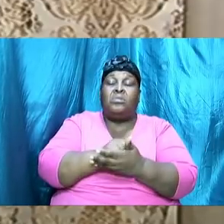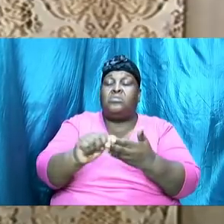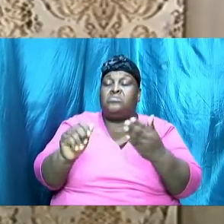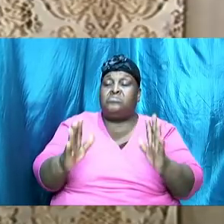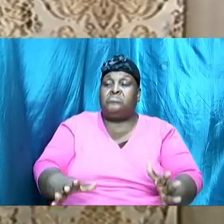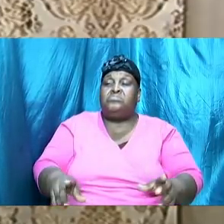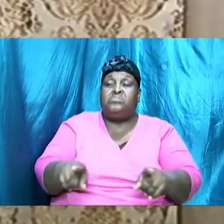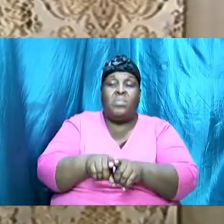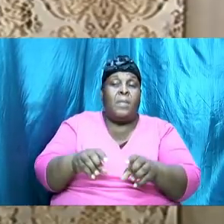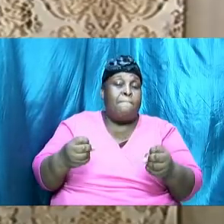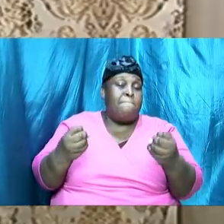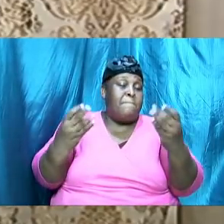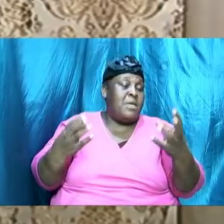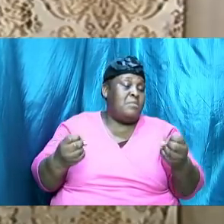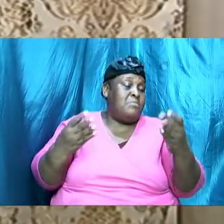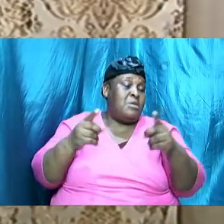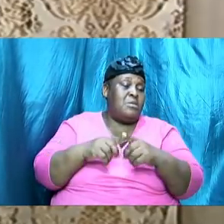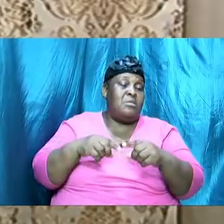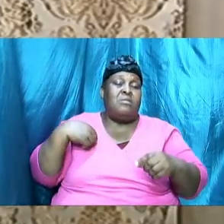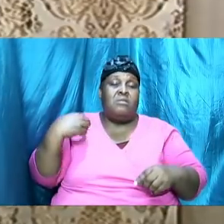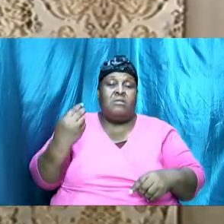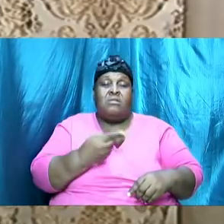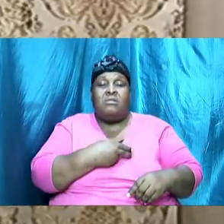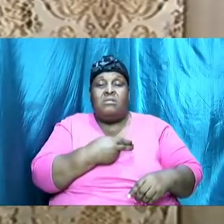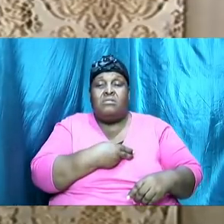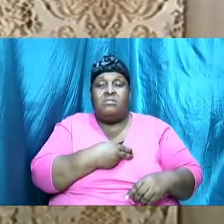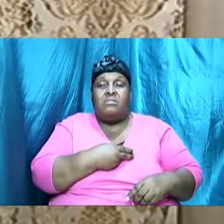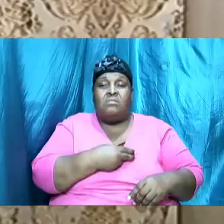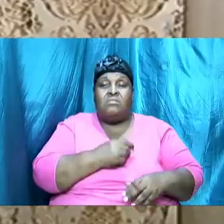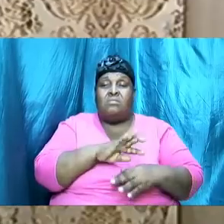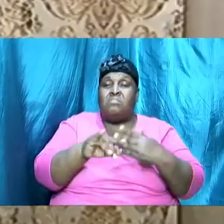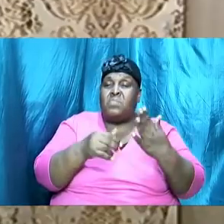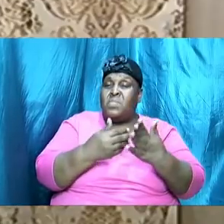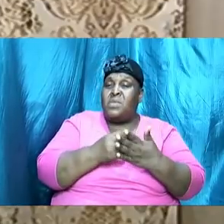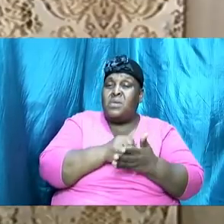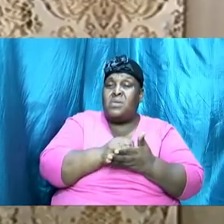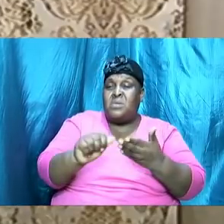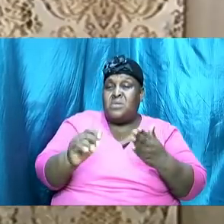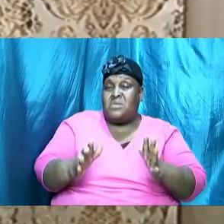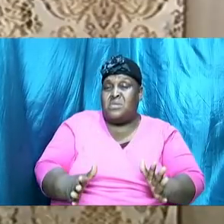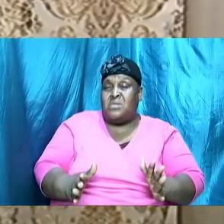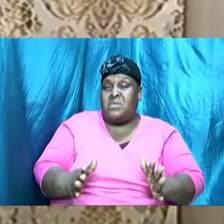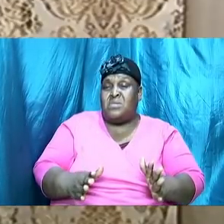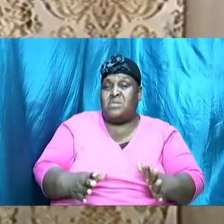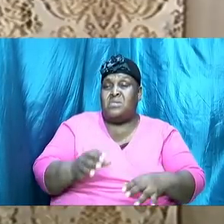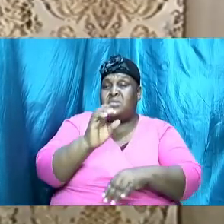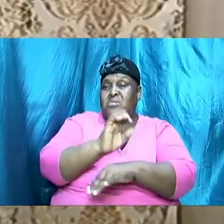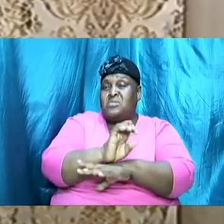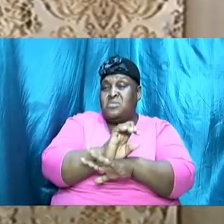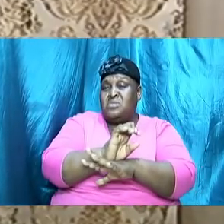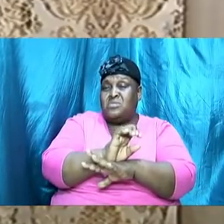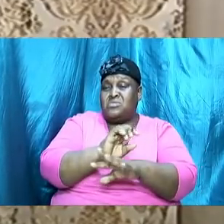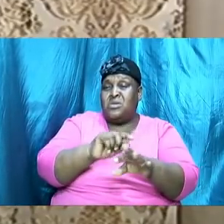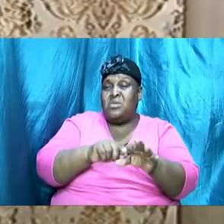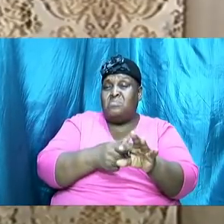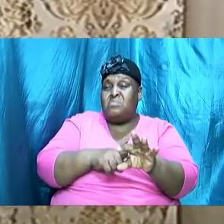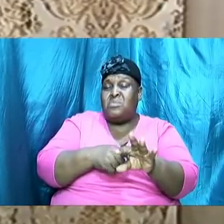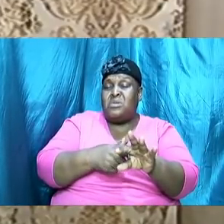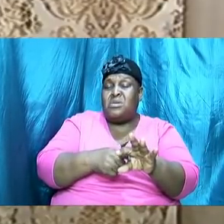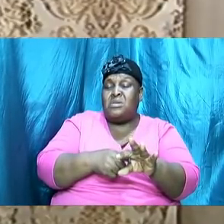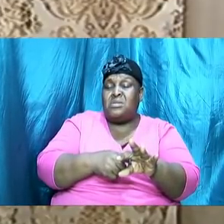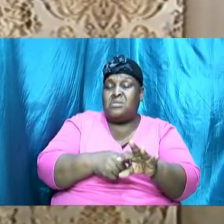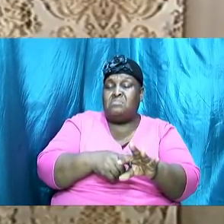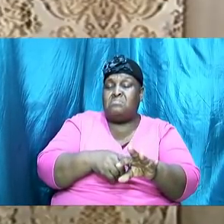many of us in fact I shouldn't even say that we ask all our saints church begins at